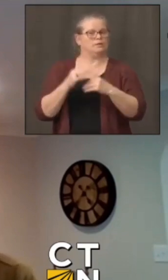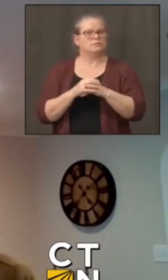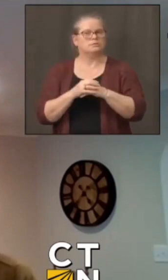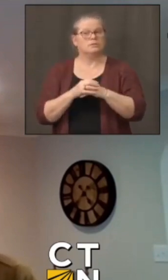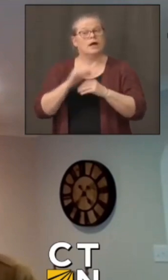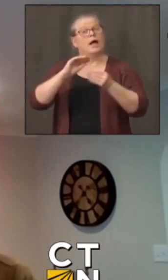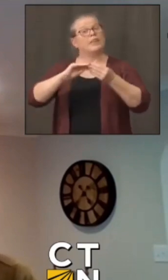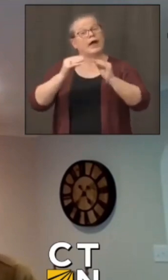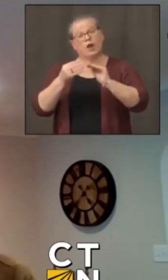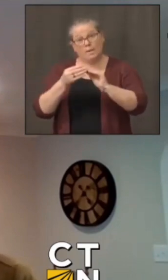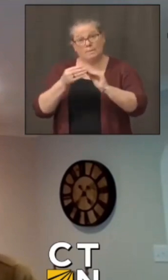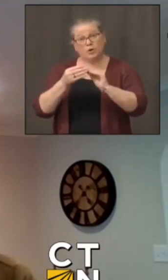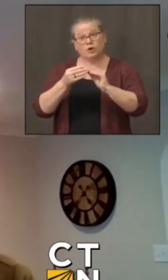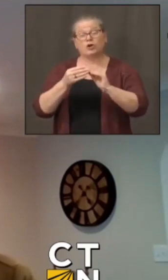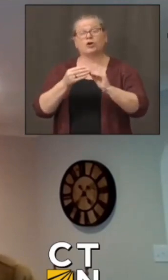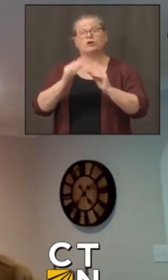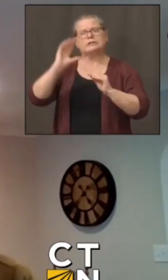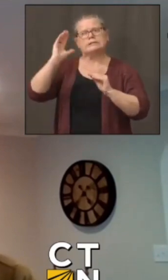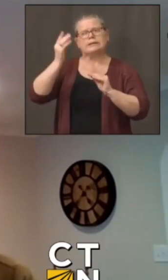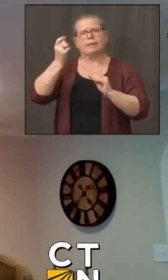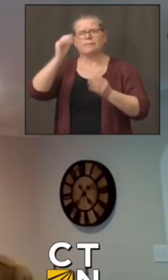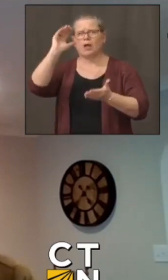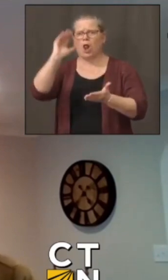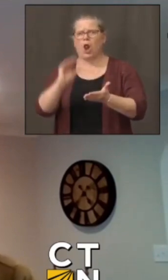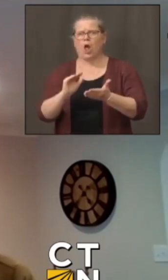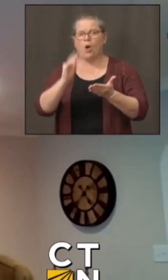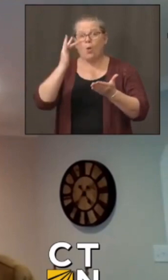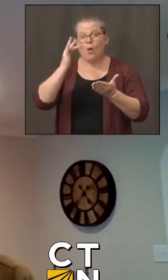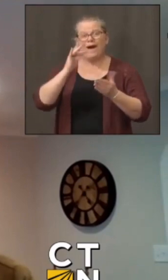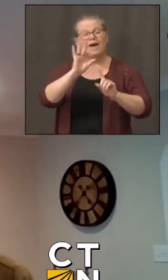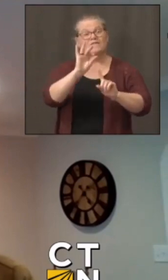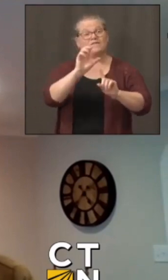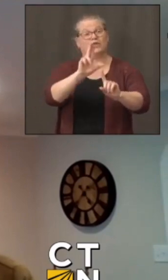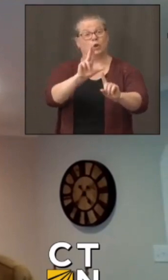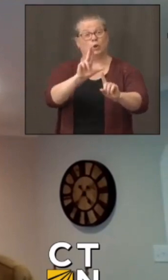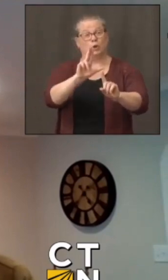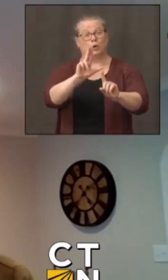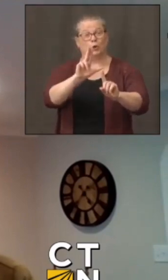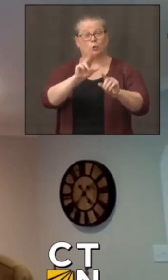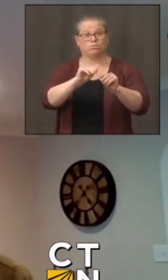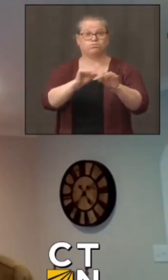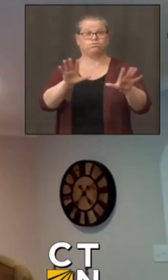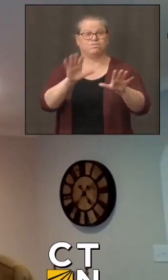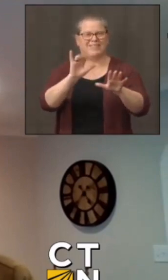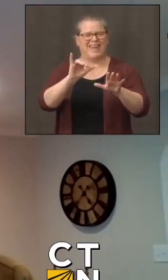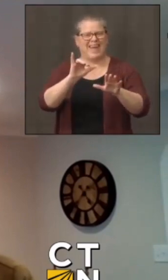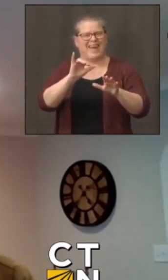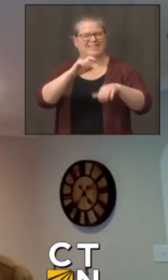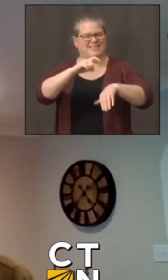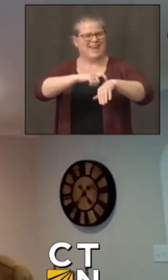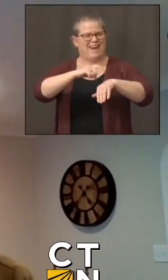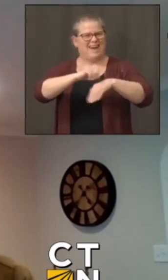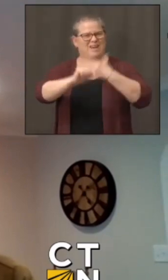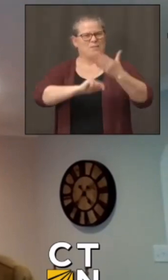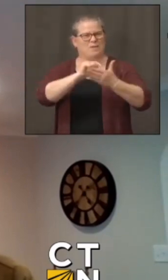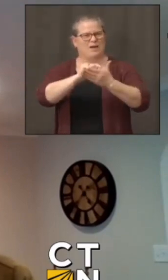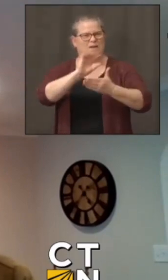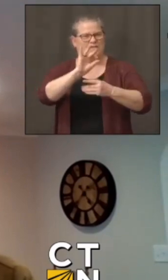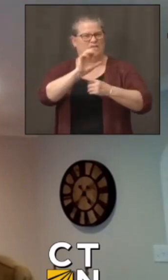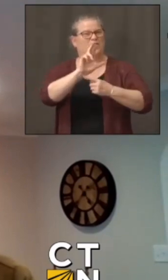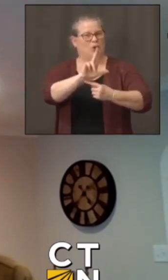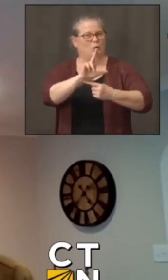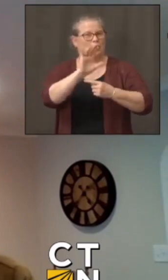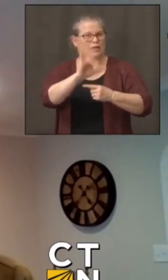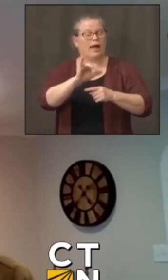But it's probably a little bit low year over year. All right. I'm sorry. I didn't mean to make those questions sound like we were playing college bowl.